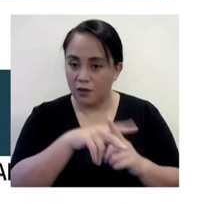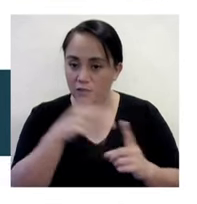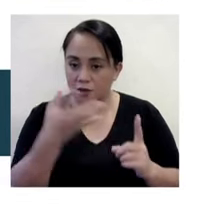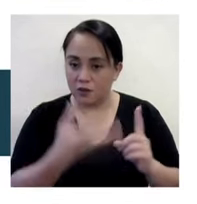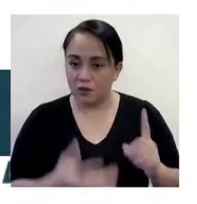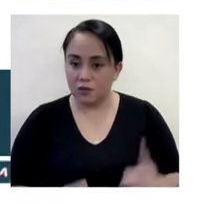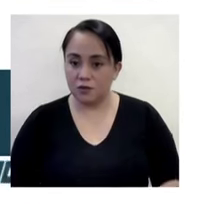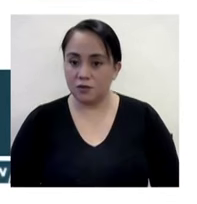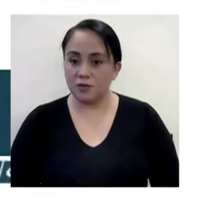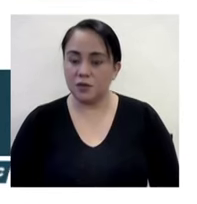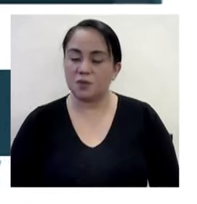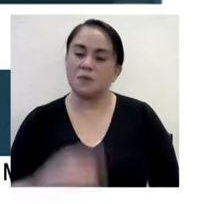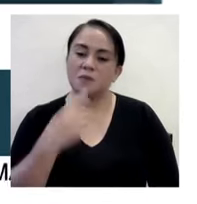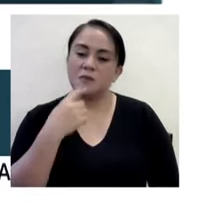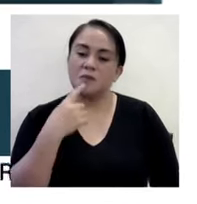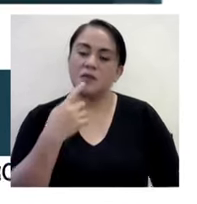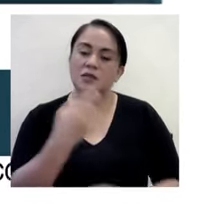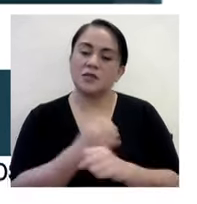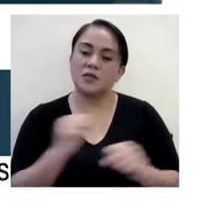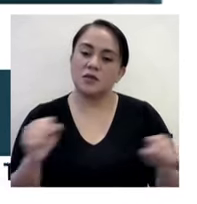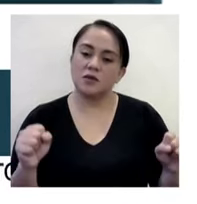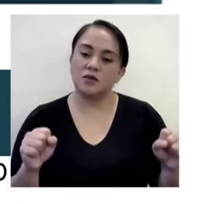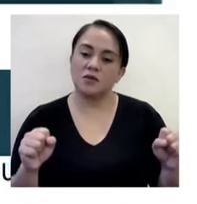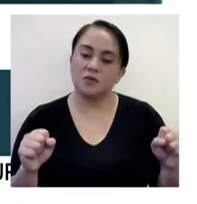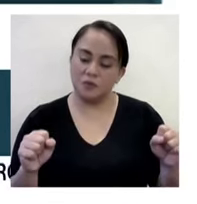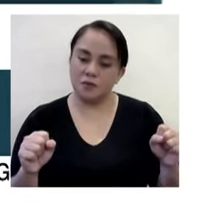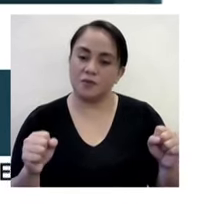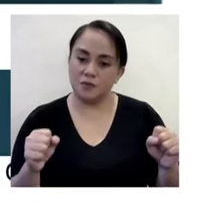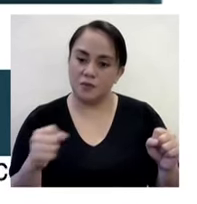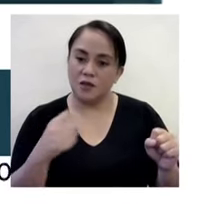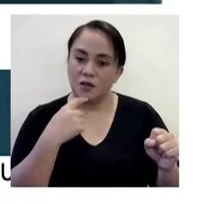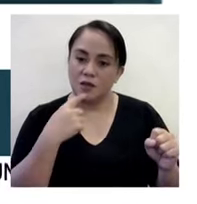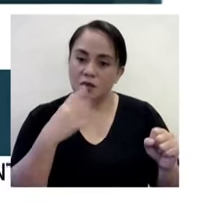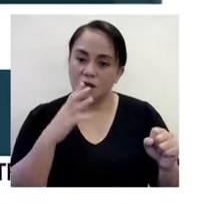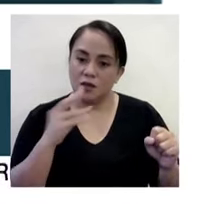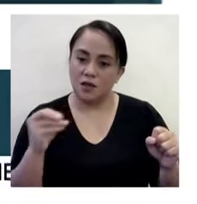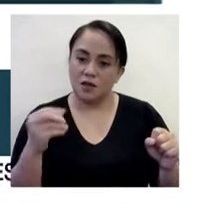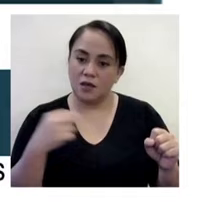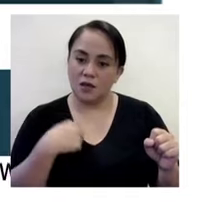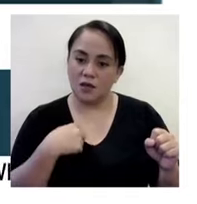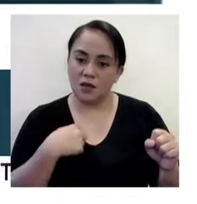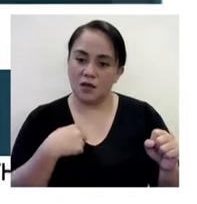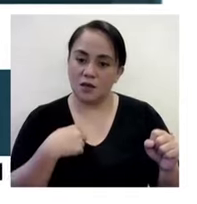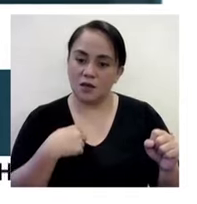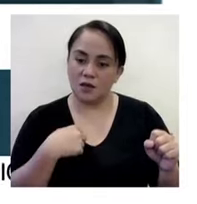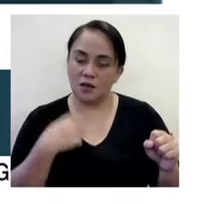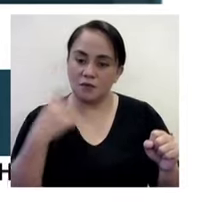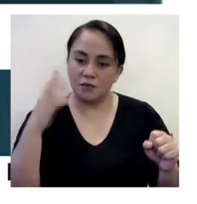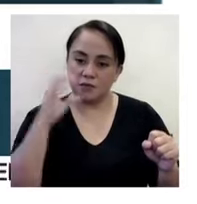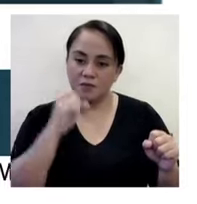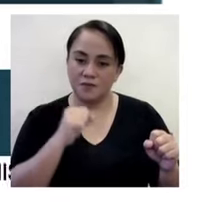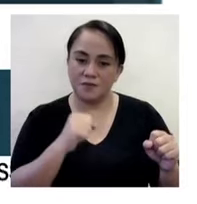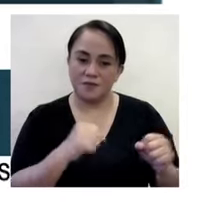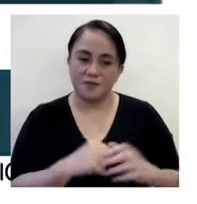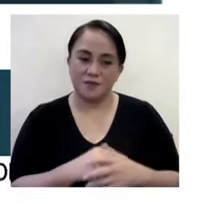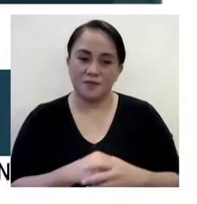Indeed, it's very safe to assume that. And I have it with me, the